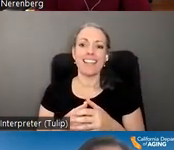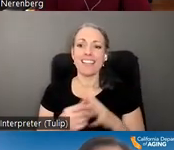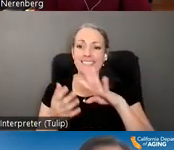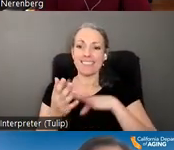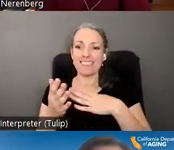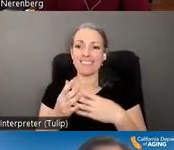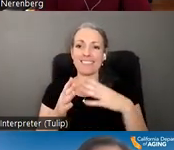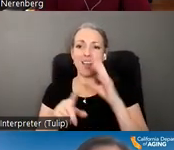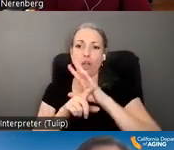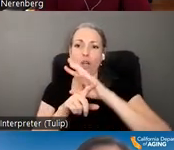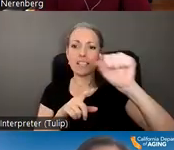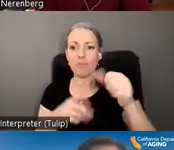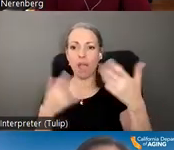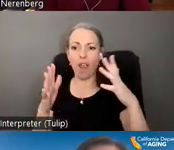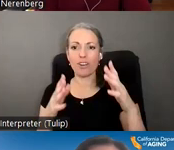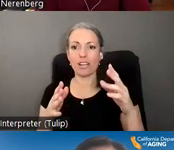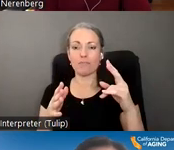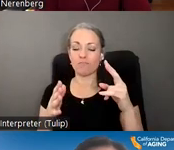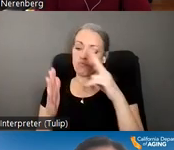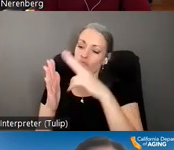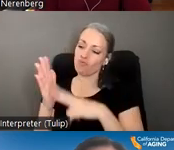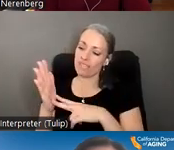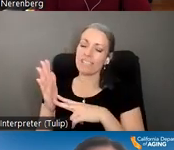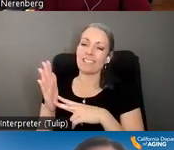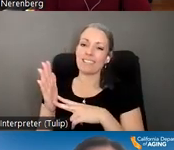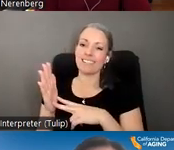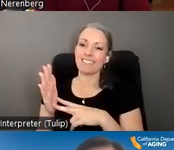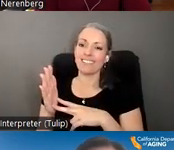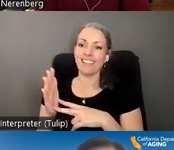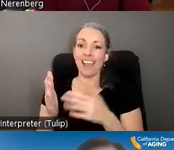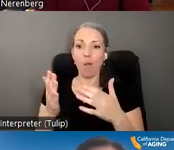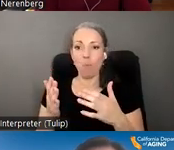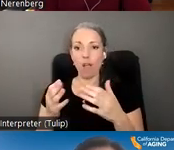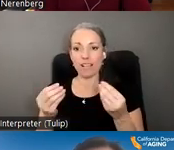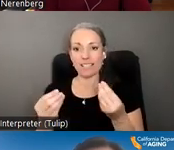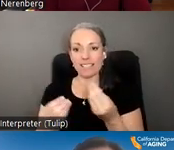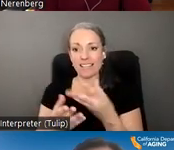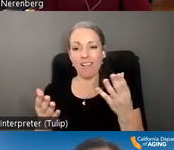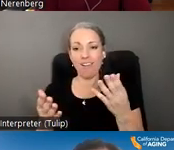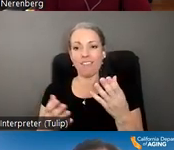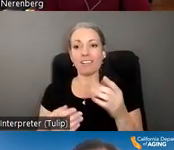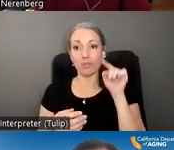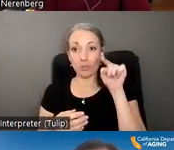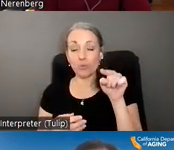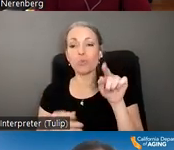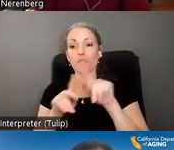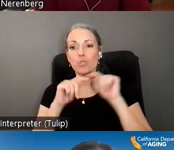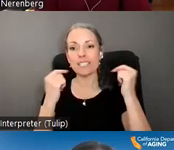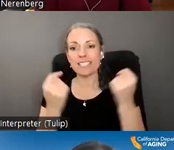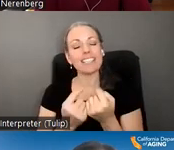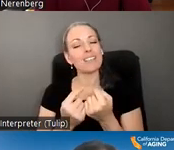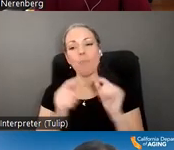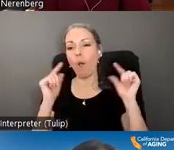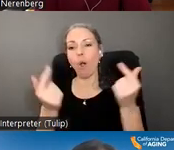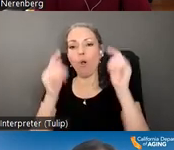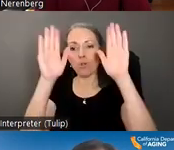amazing i've already started reading and going through it and i want to take this opportunity to acknowledge you and your team on all of your